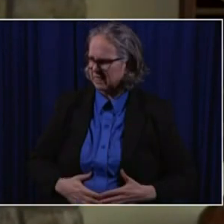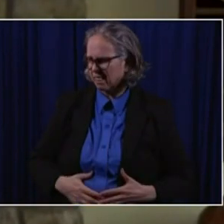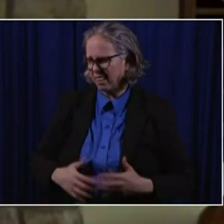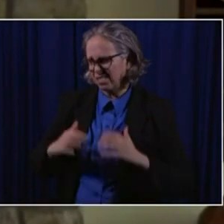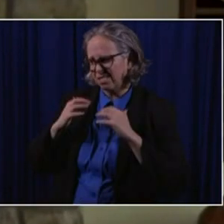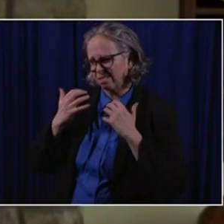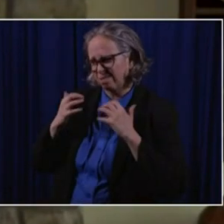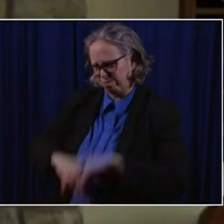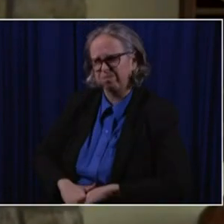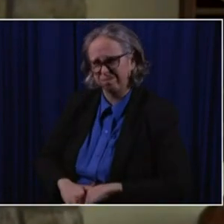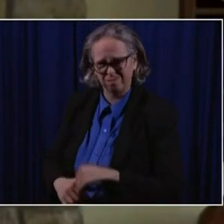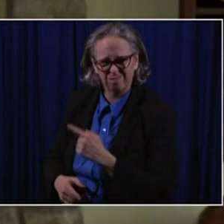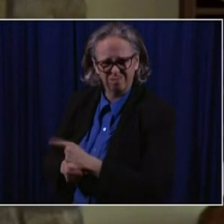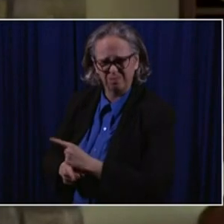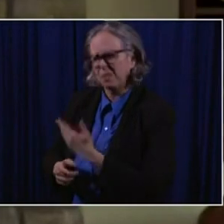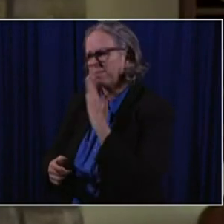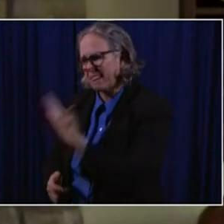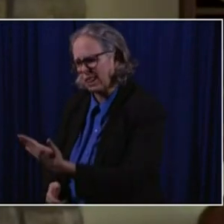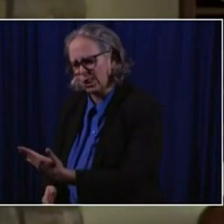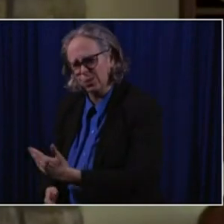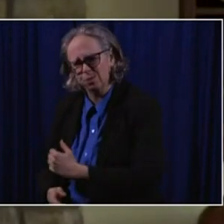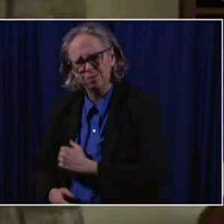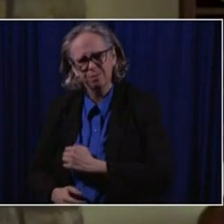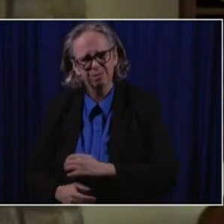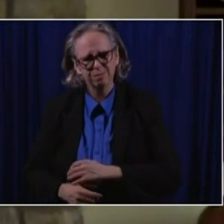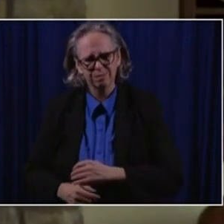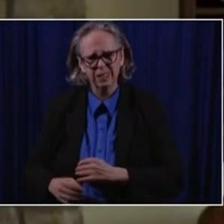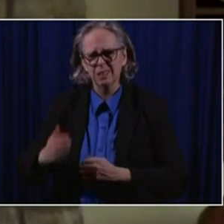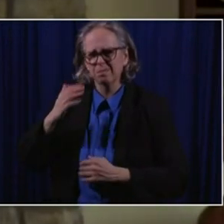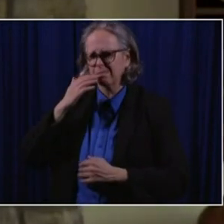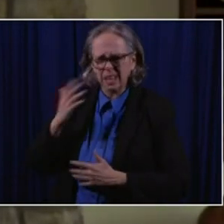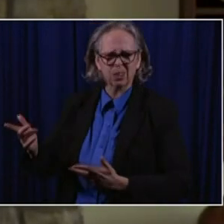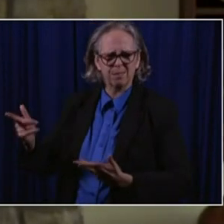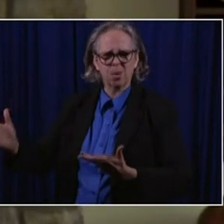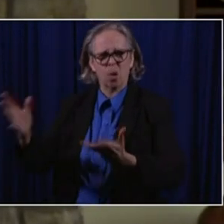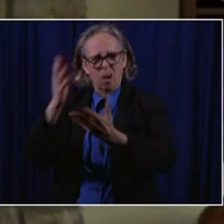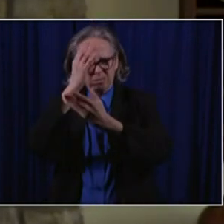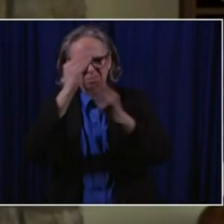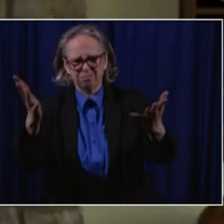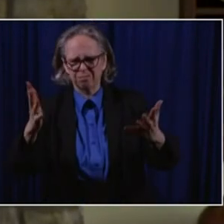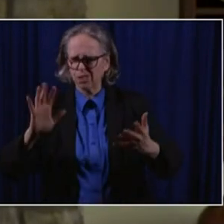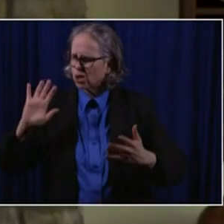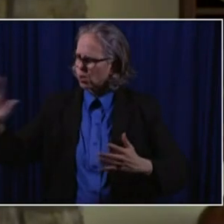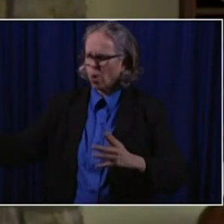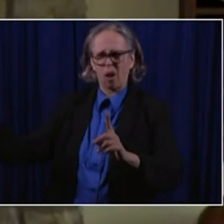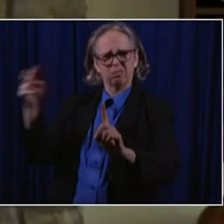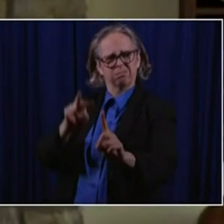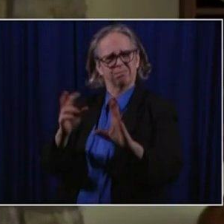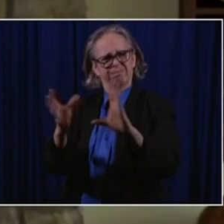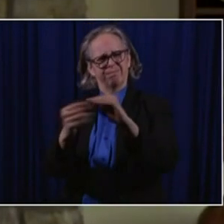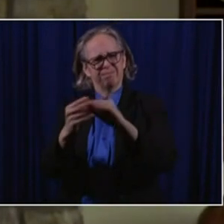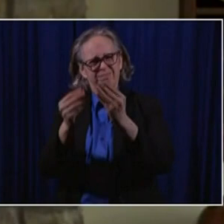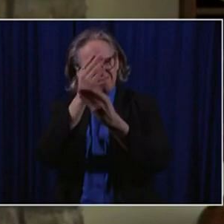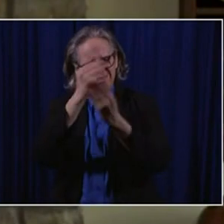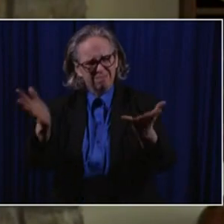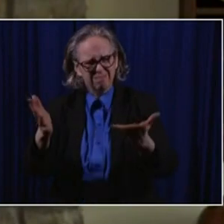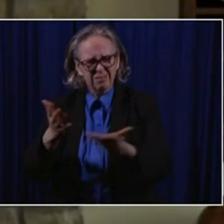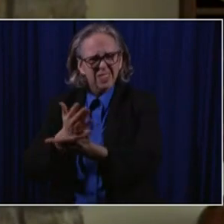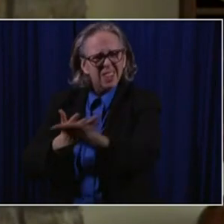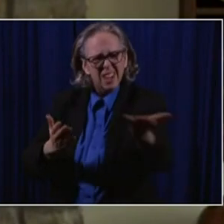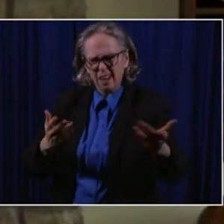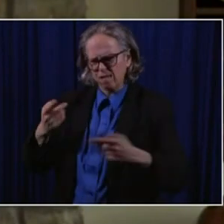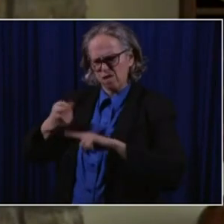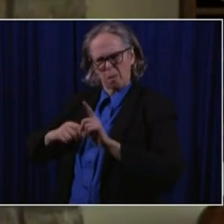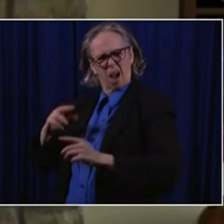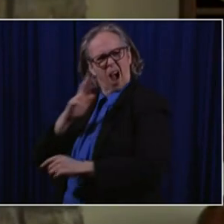it. And thank you for giving us kind of a inside look at kind of what your world is and what, uh, what the reality of it